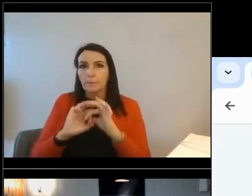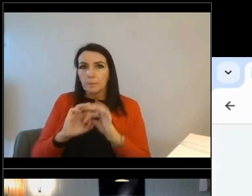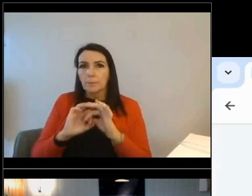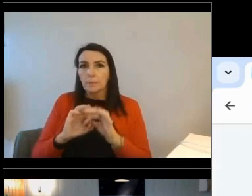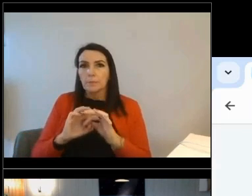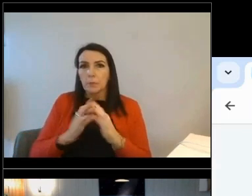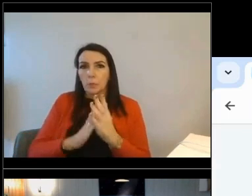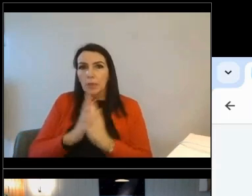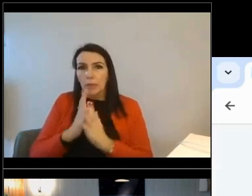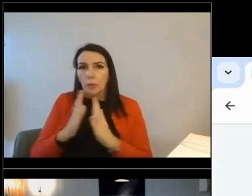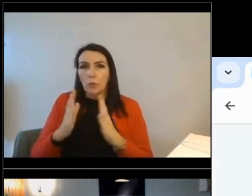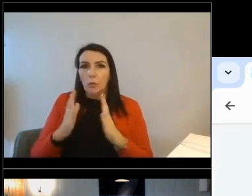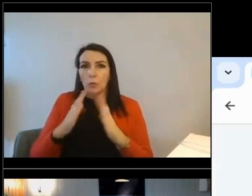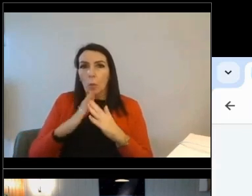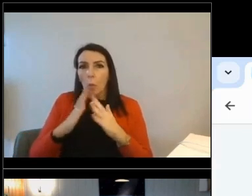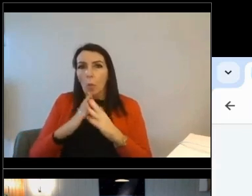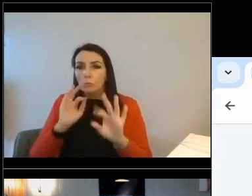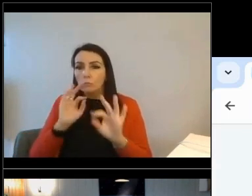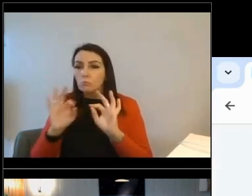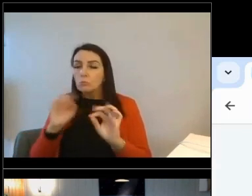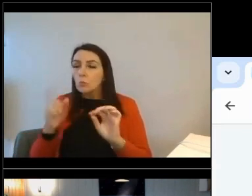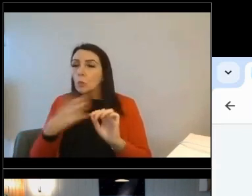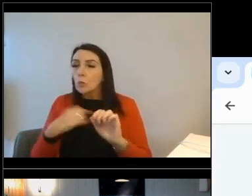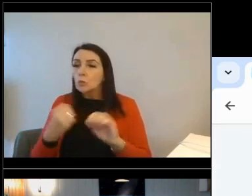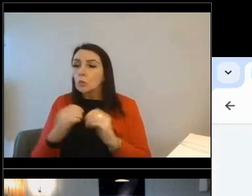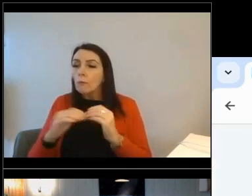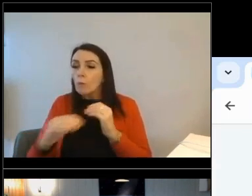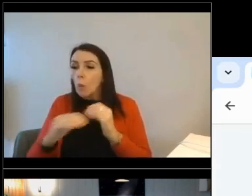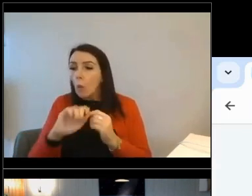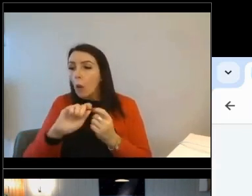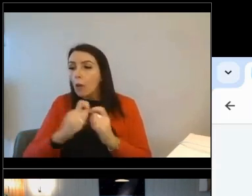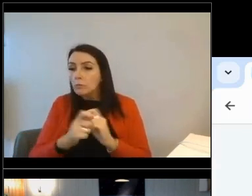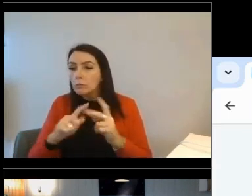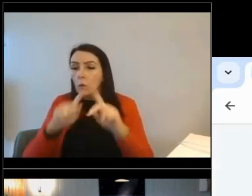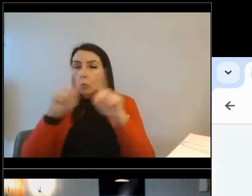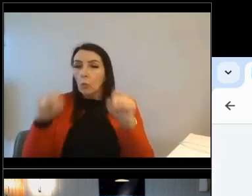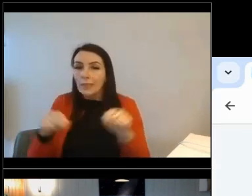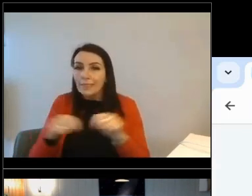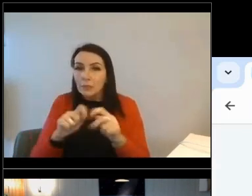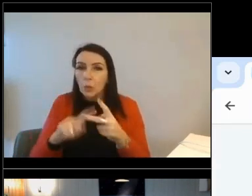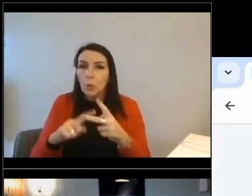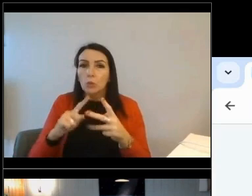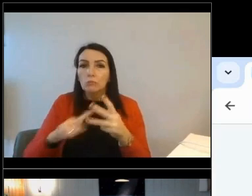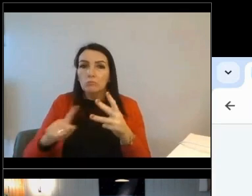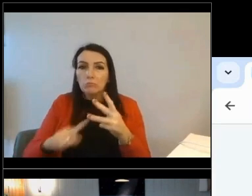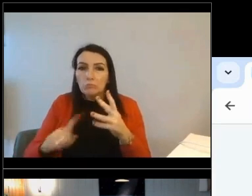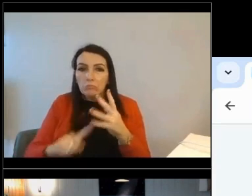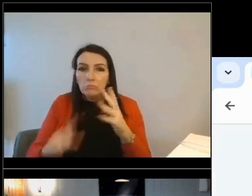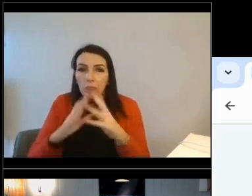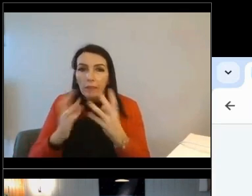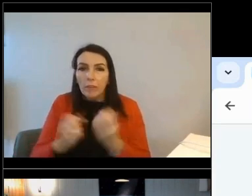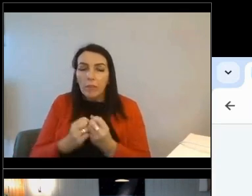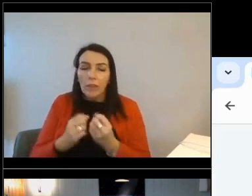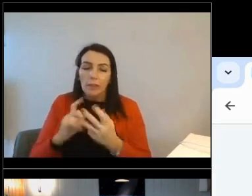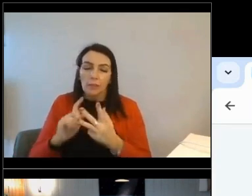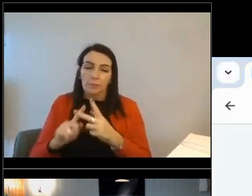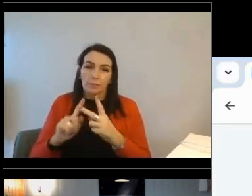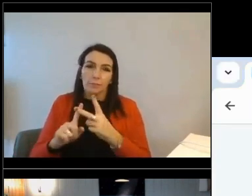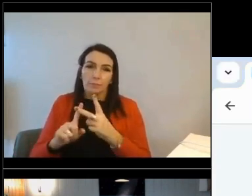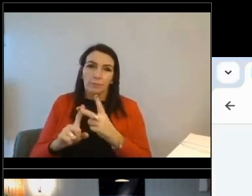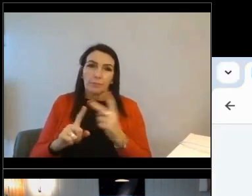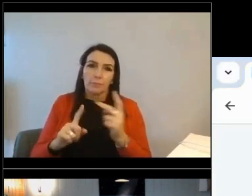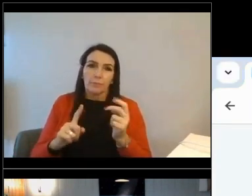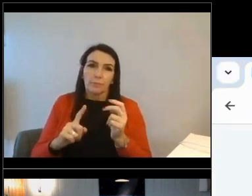the home and choose exactly what's the flooring, your windows, your roof and so on. For most, they will likely